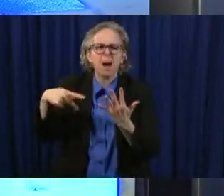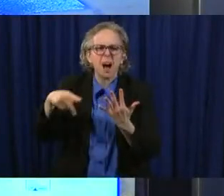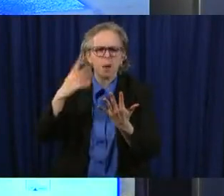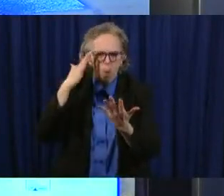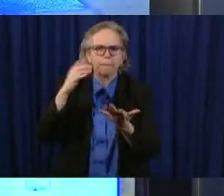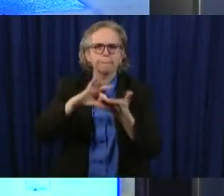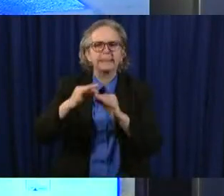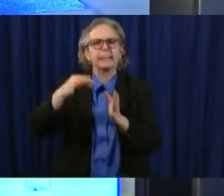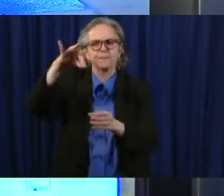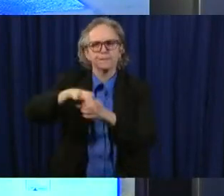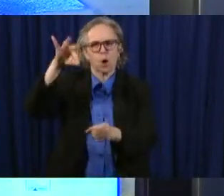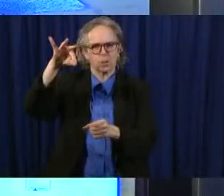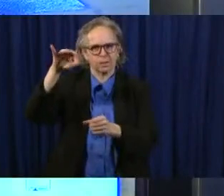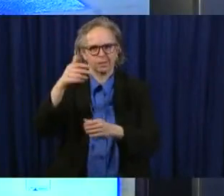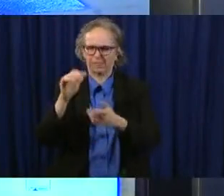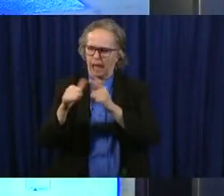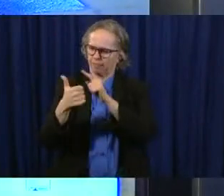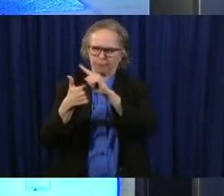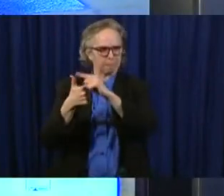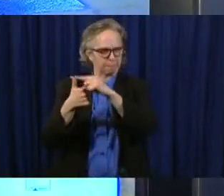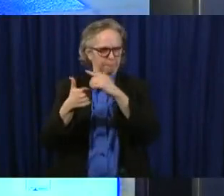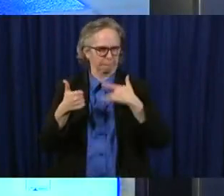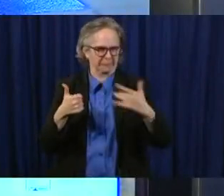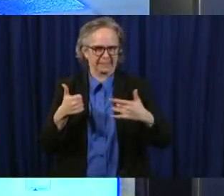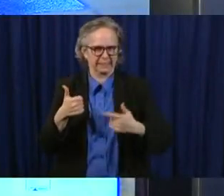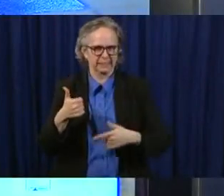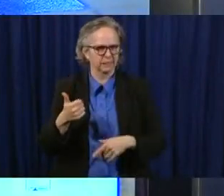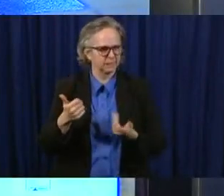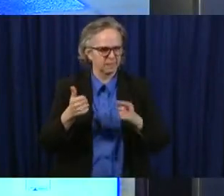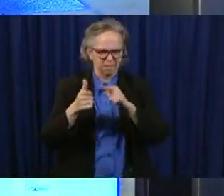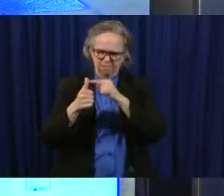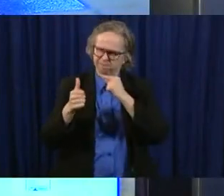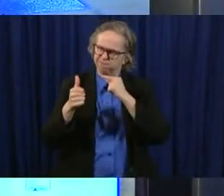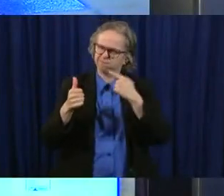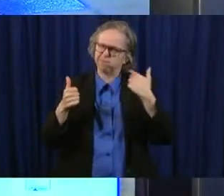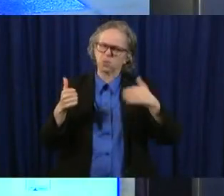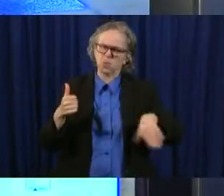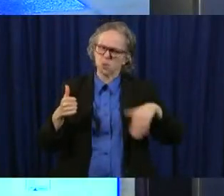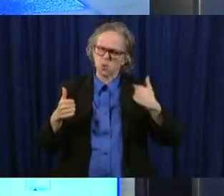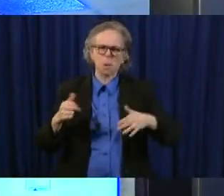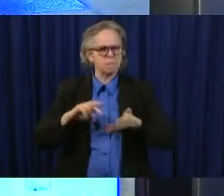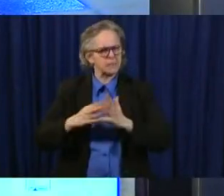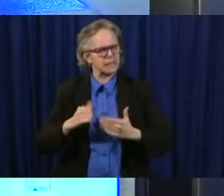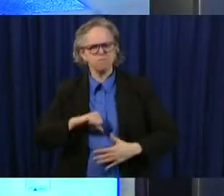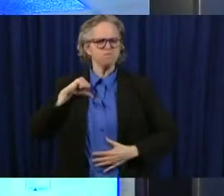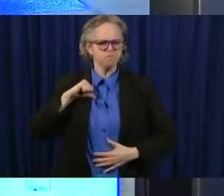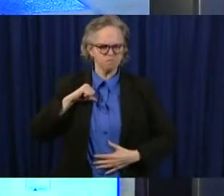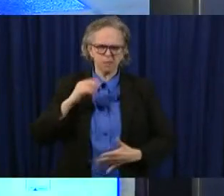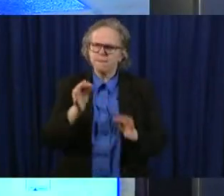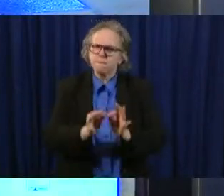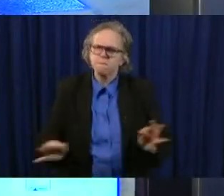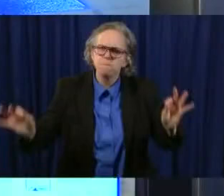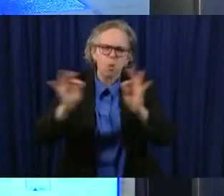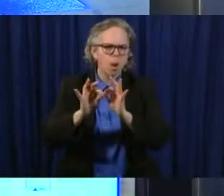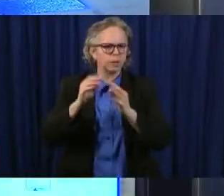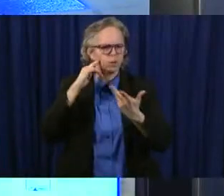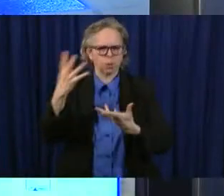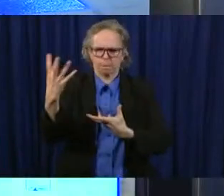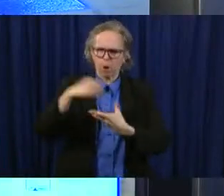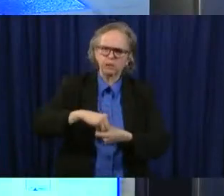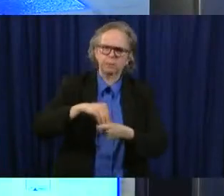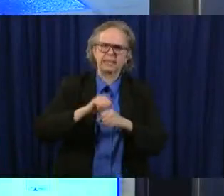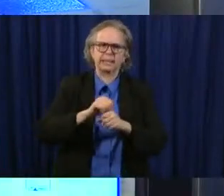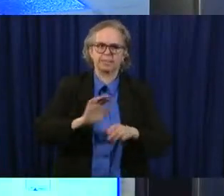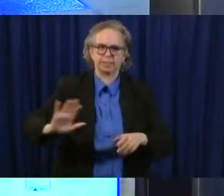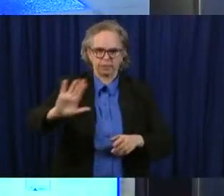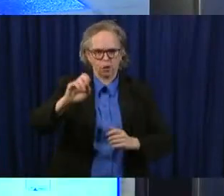will uh that human desire to make your voice heard to have a participatory role in your in your government is a strong one and ohioans are